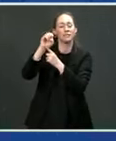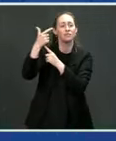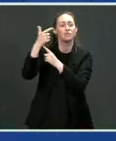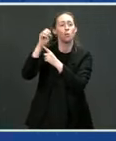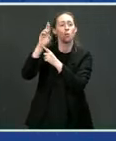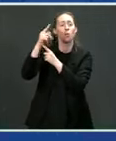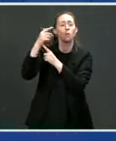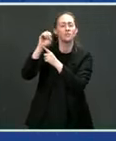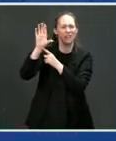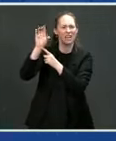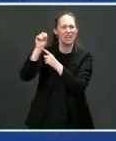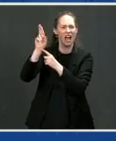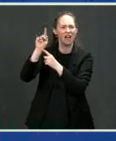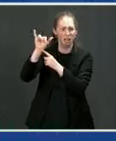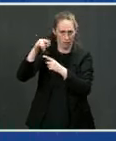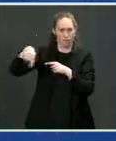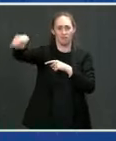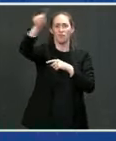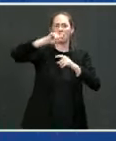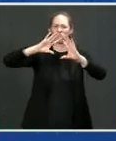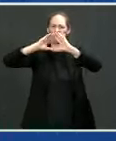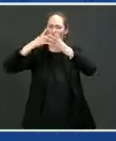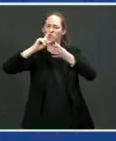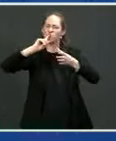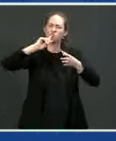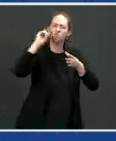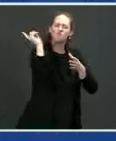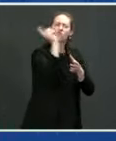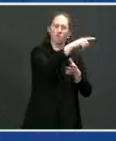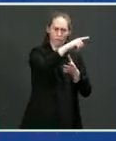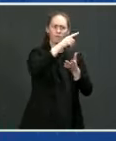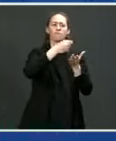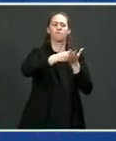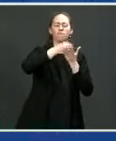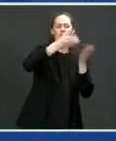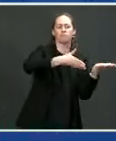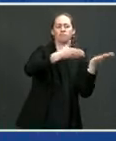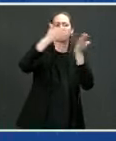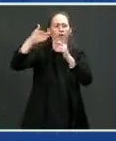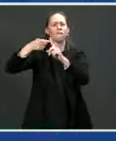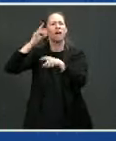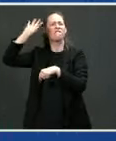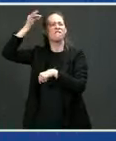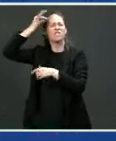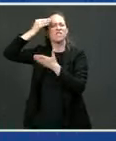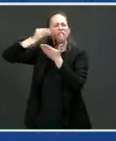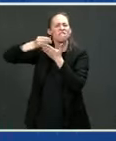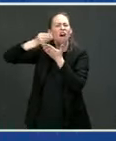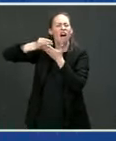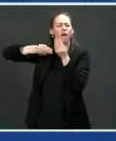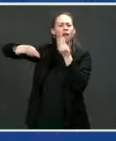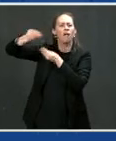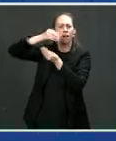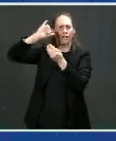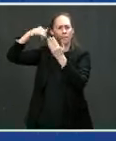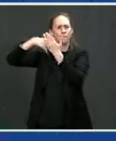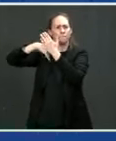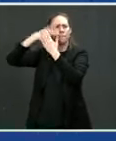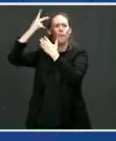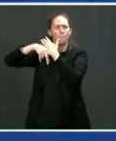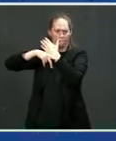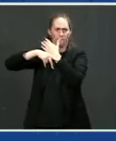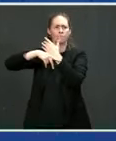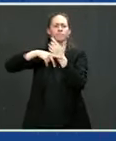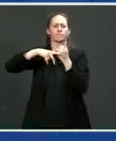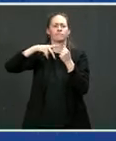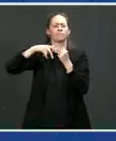were bought under FTA federal funding. It's a program called LONO that the FDA has had for a number of years. It